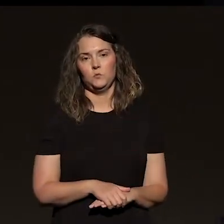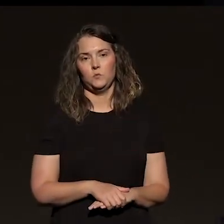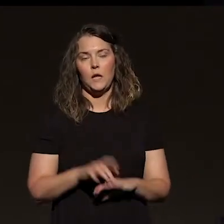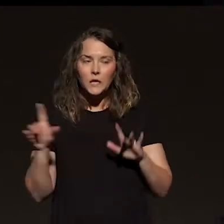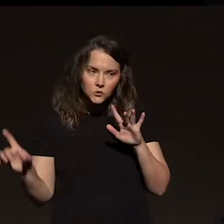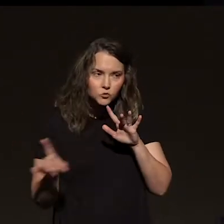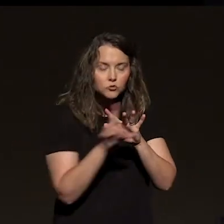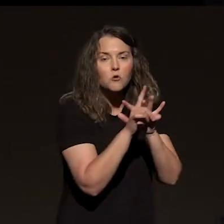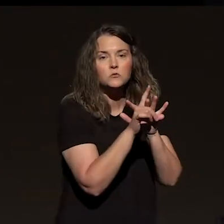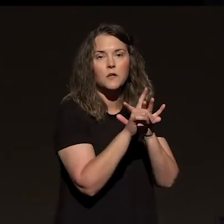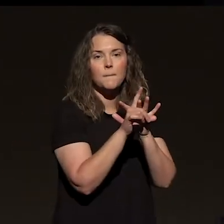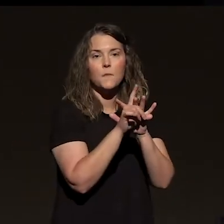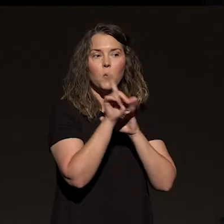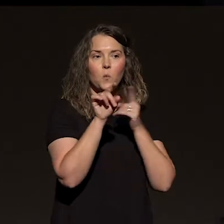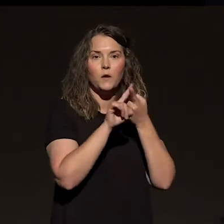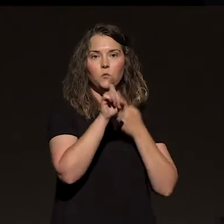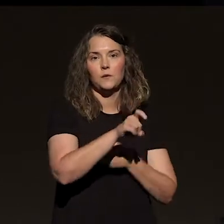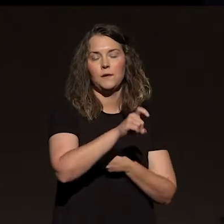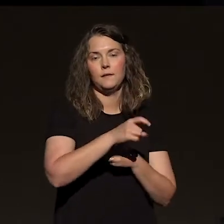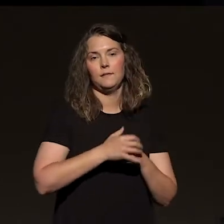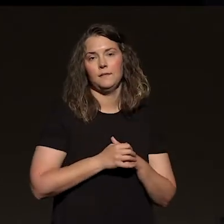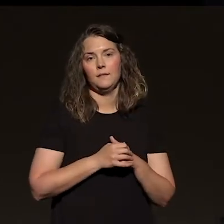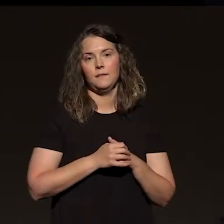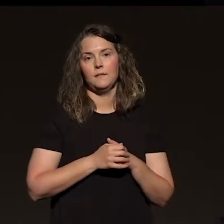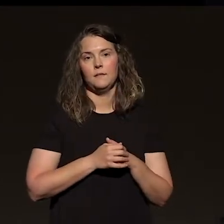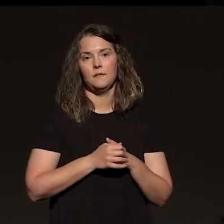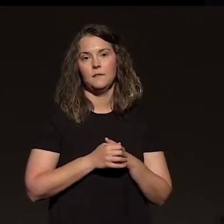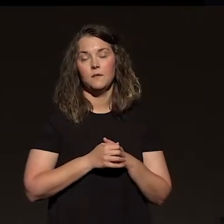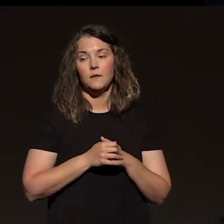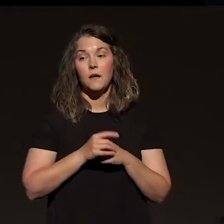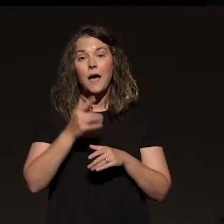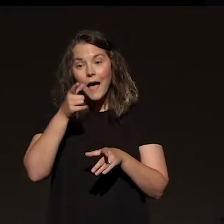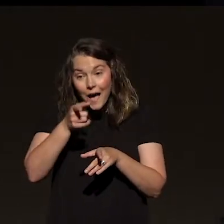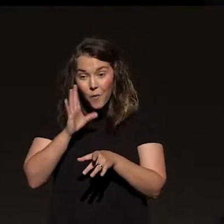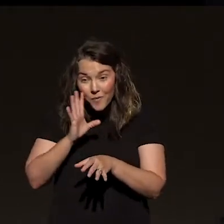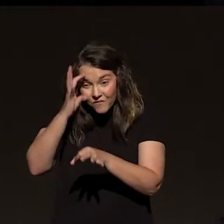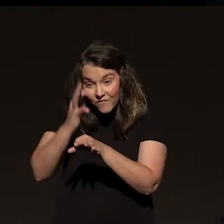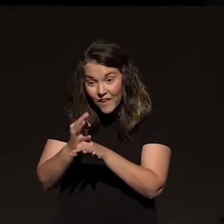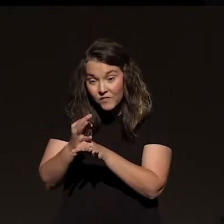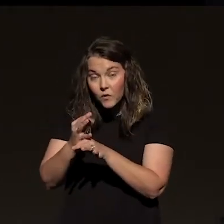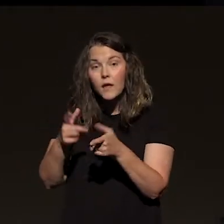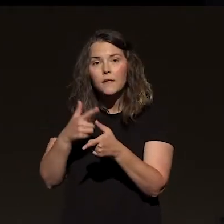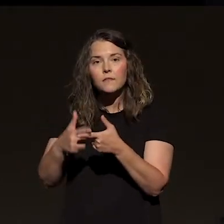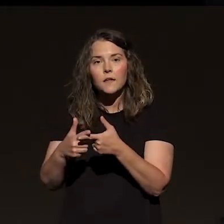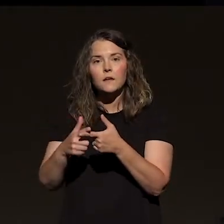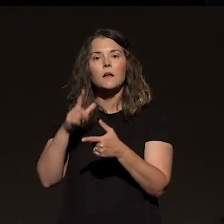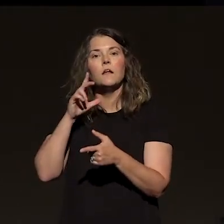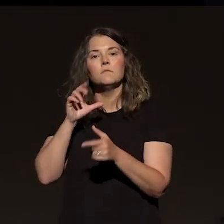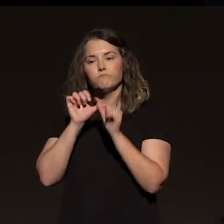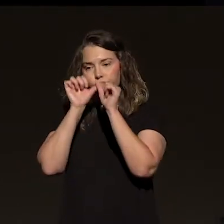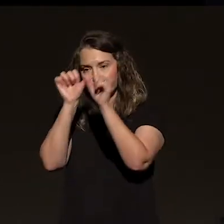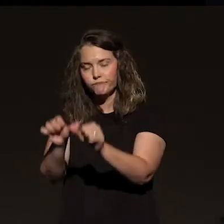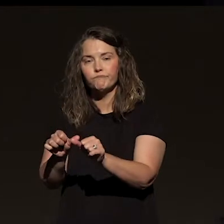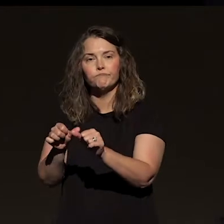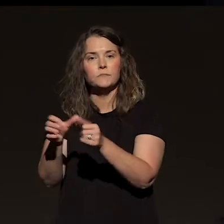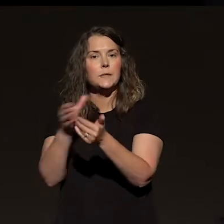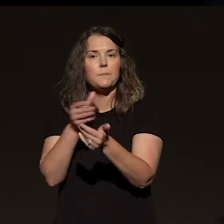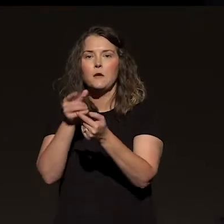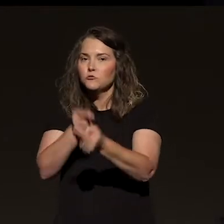you, and then I show up in your time of need. Oh, I'm to be faithful to you, and then they are faithful, even in the fire.